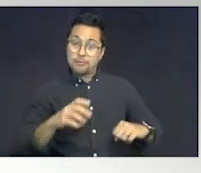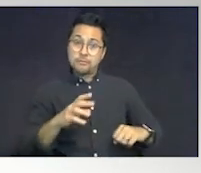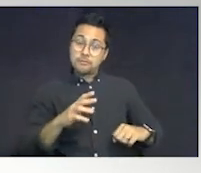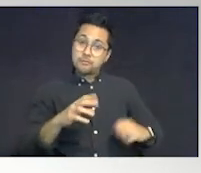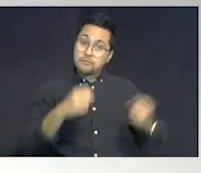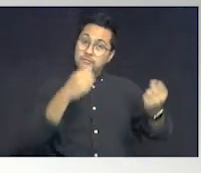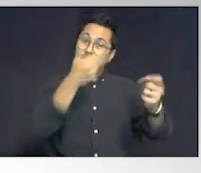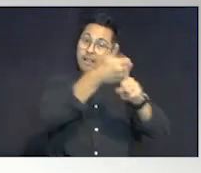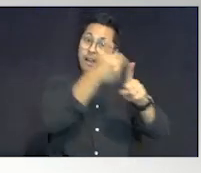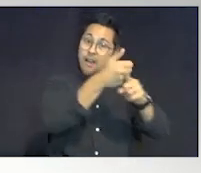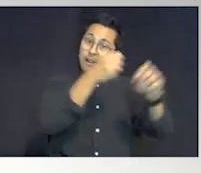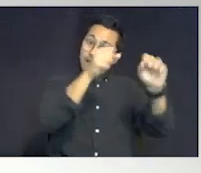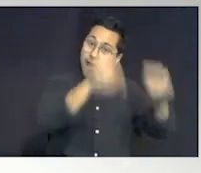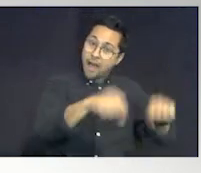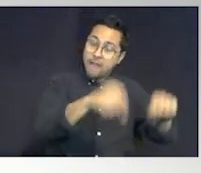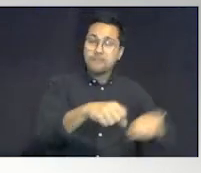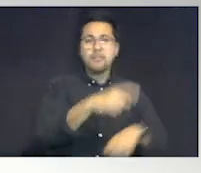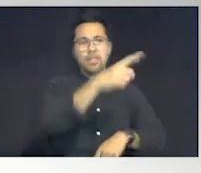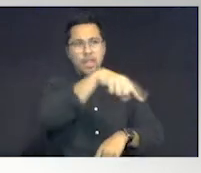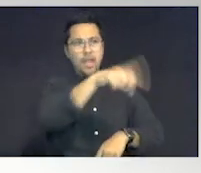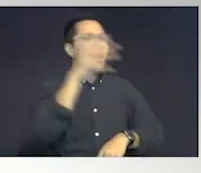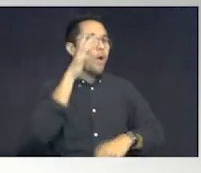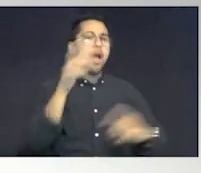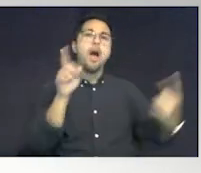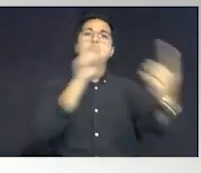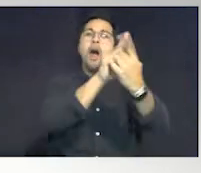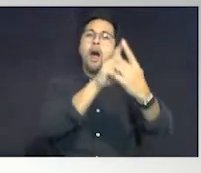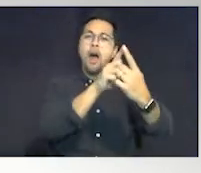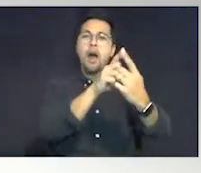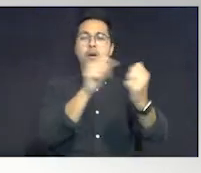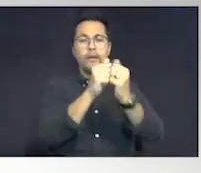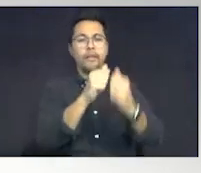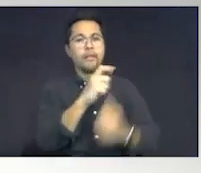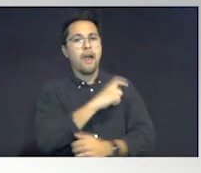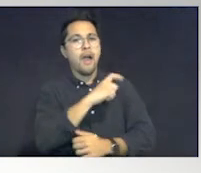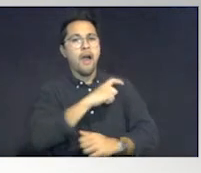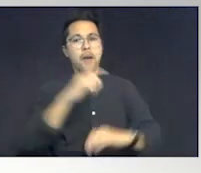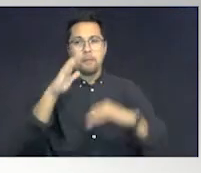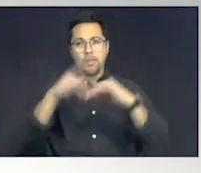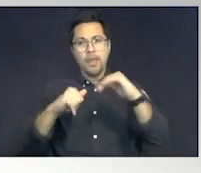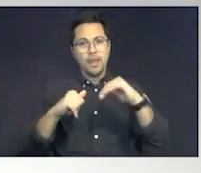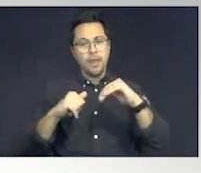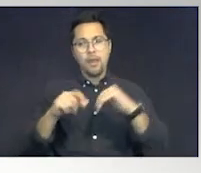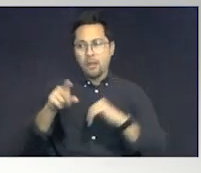contact with a law enforcement officer a lot more than those that could not self-advocate.